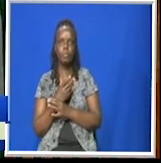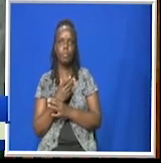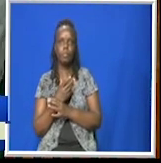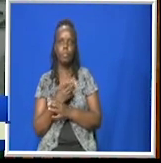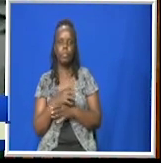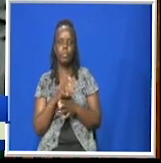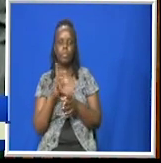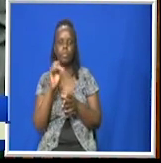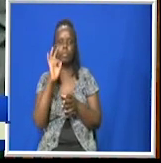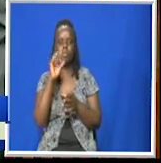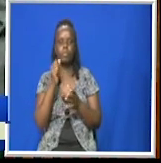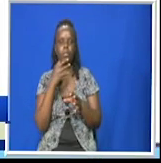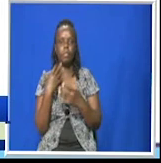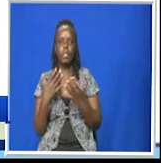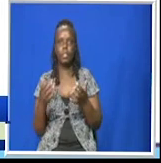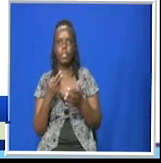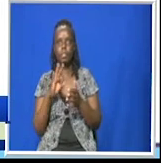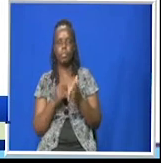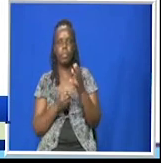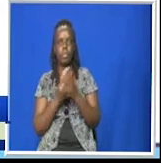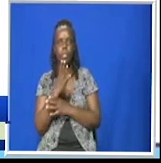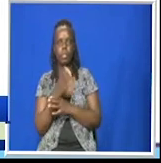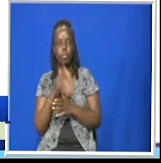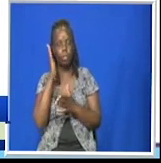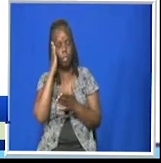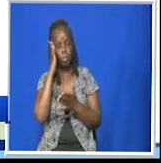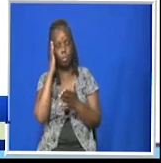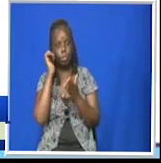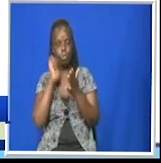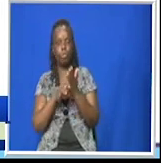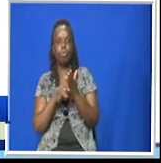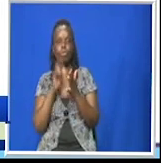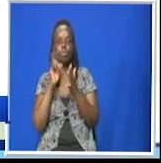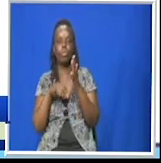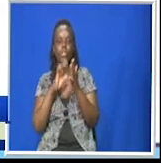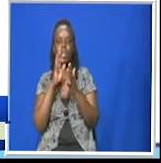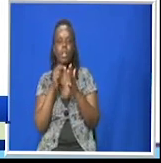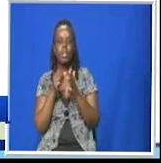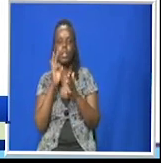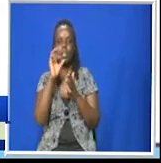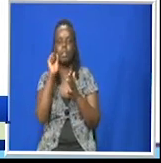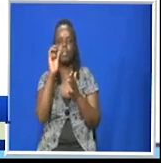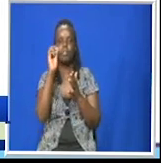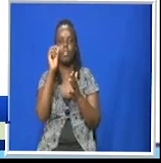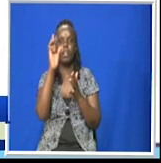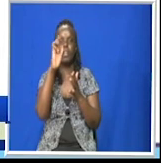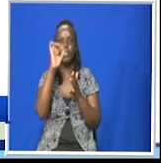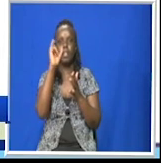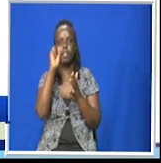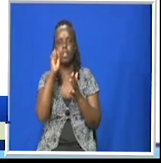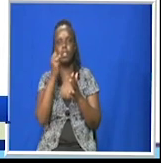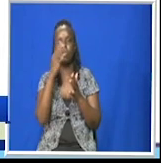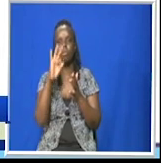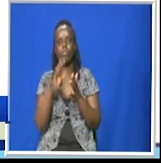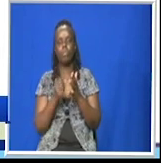Factors of production. We need to know what are these factors of production and are